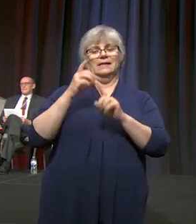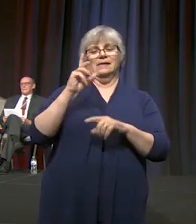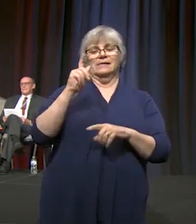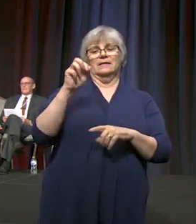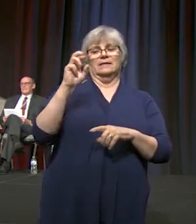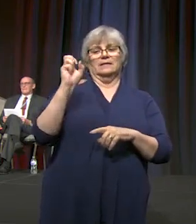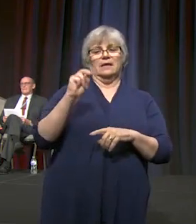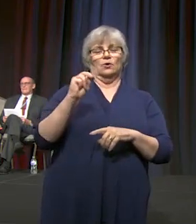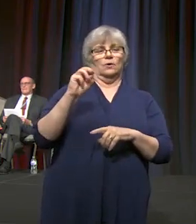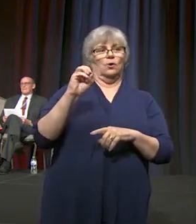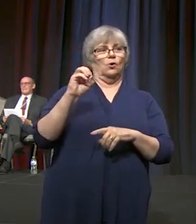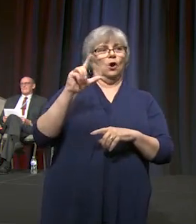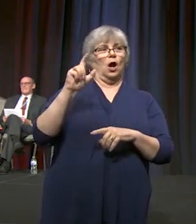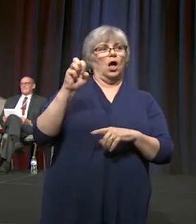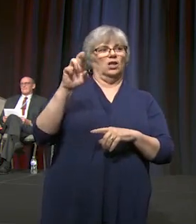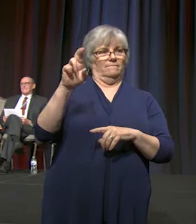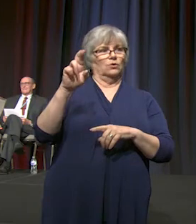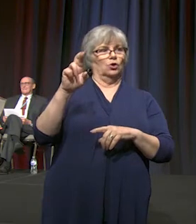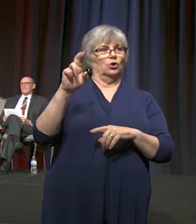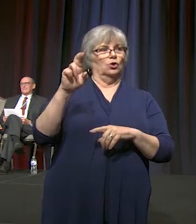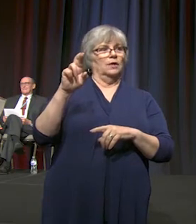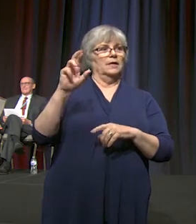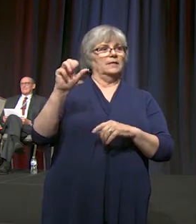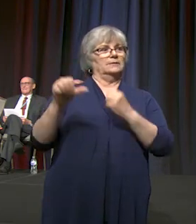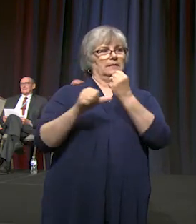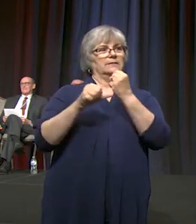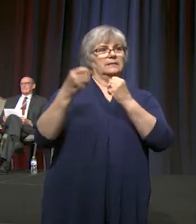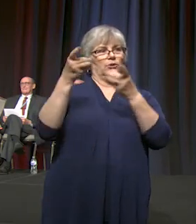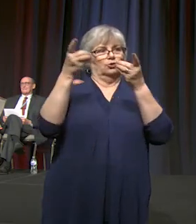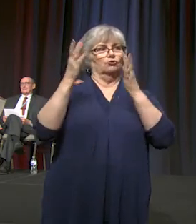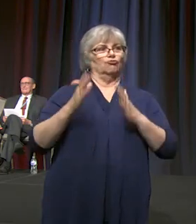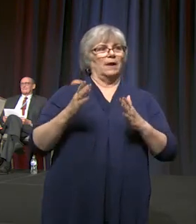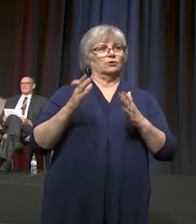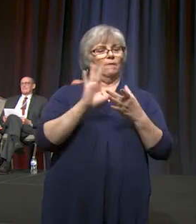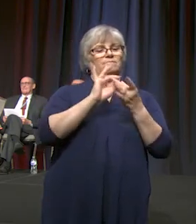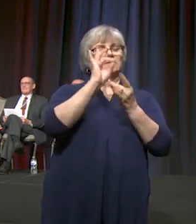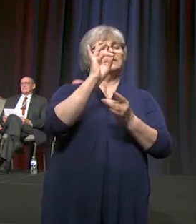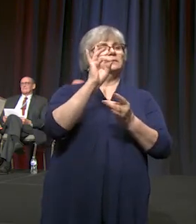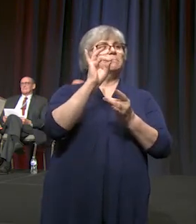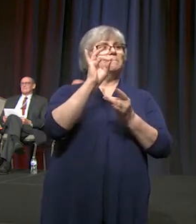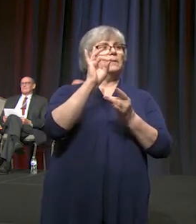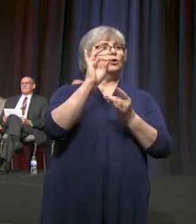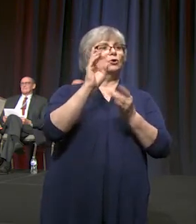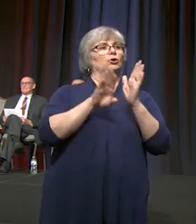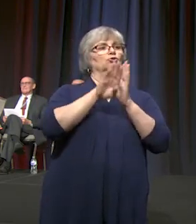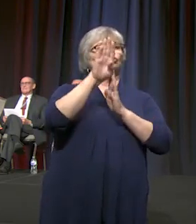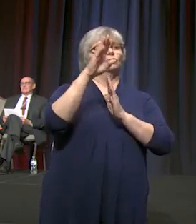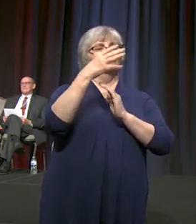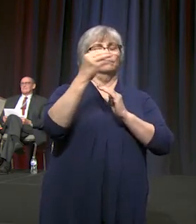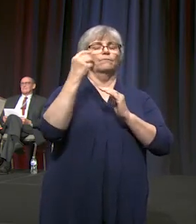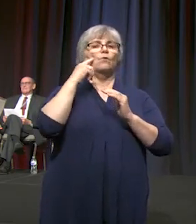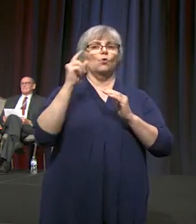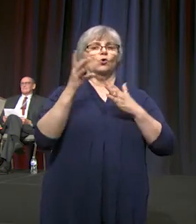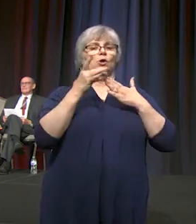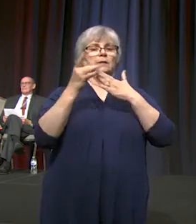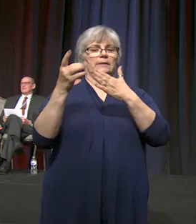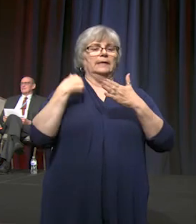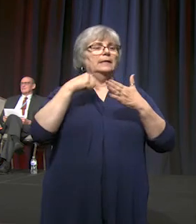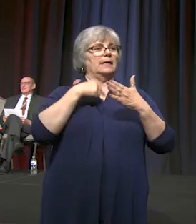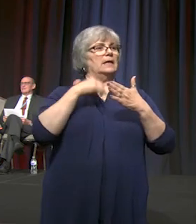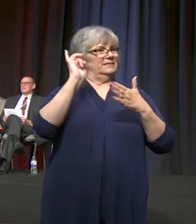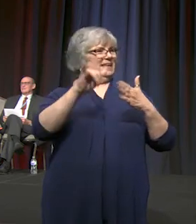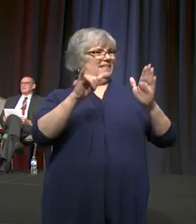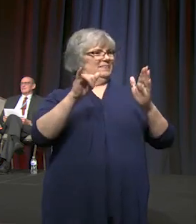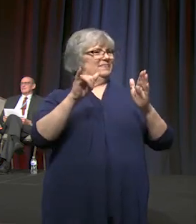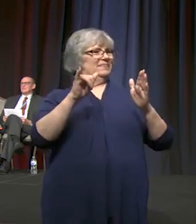who is the executive director of the Center for Spiritual Formation at the Upper Room, to come and guide us in this exercise